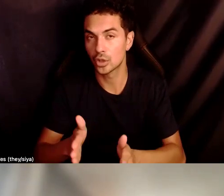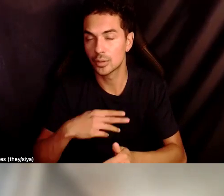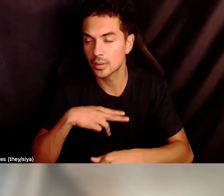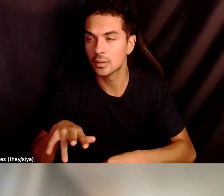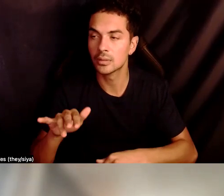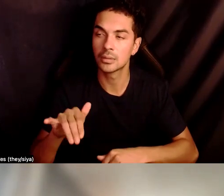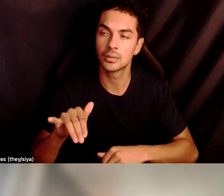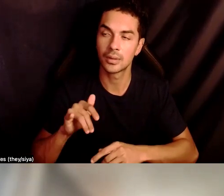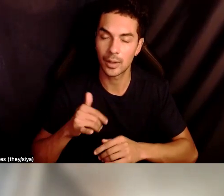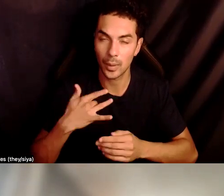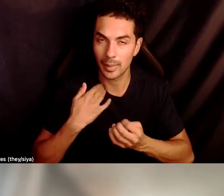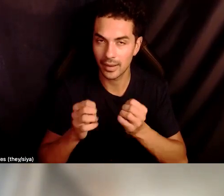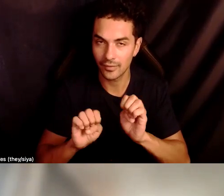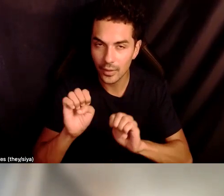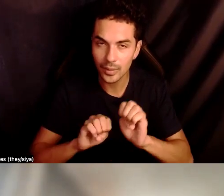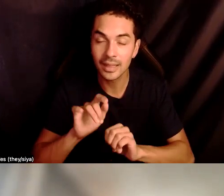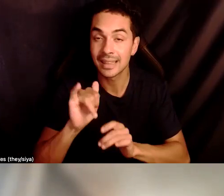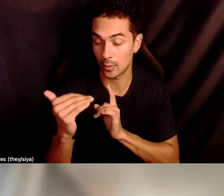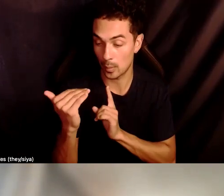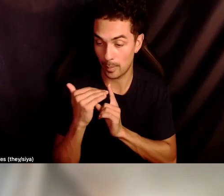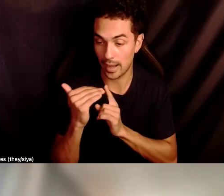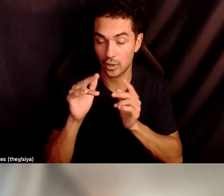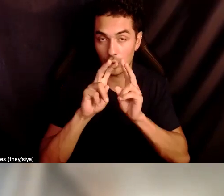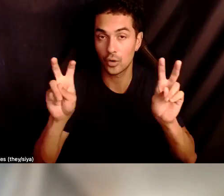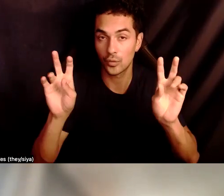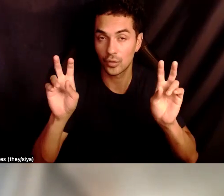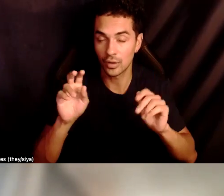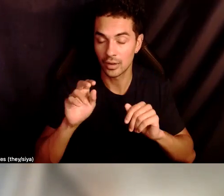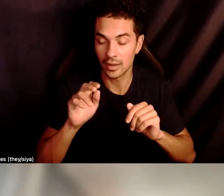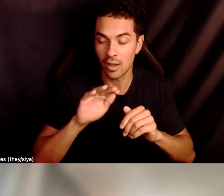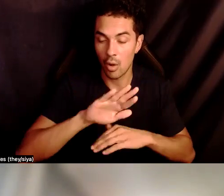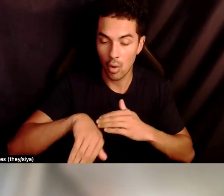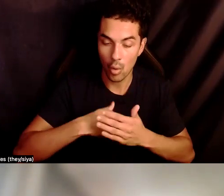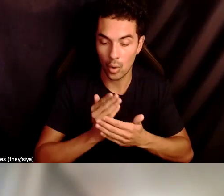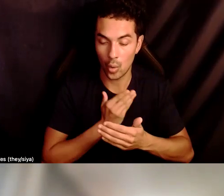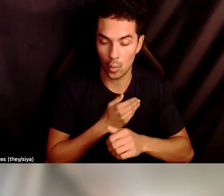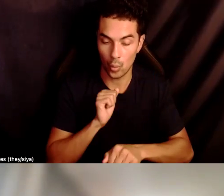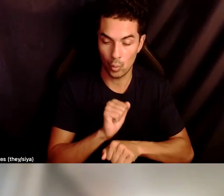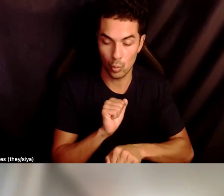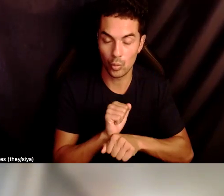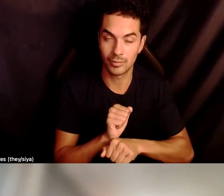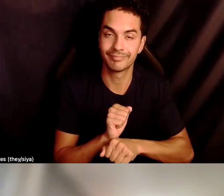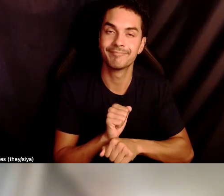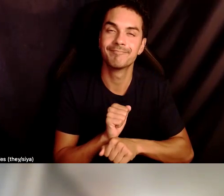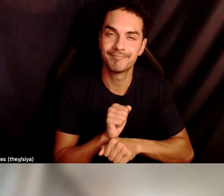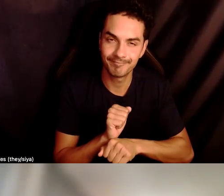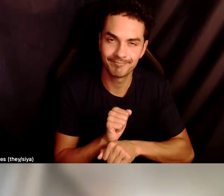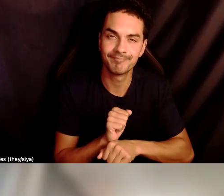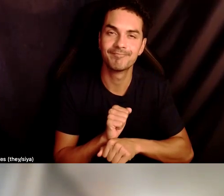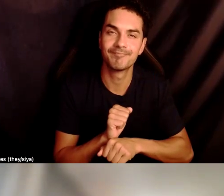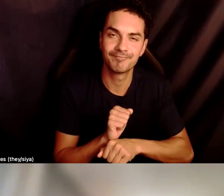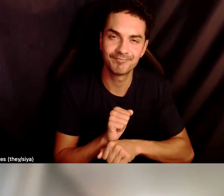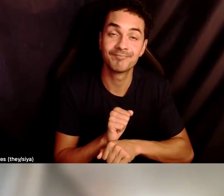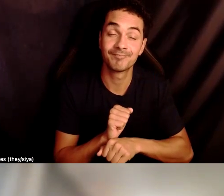And so I appreciate that reminder that all of our work is informed by, um, the, the